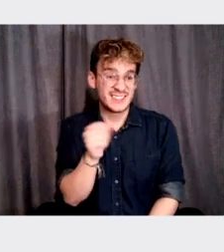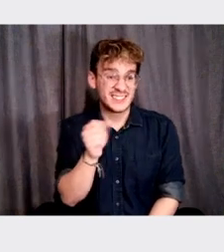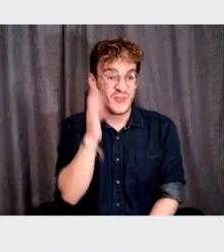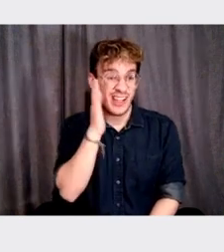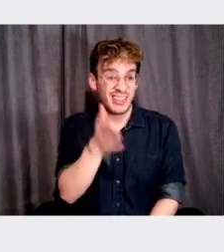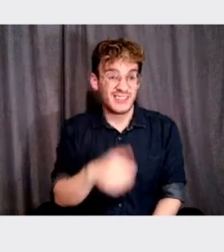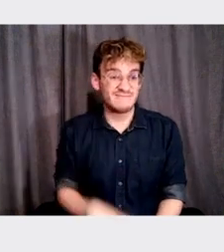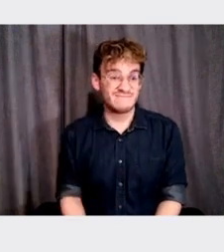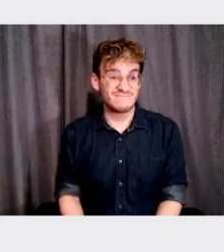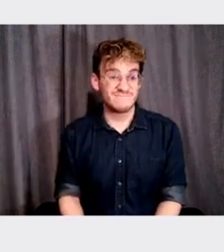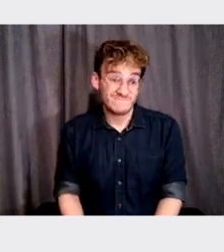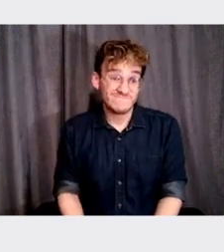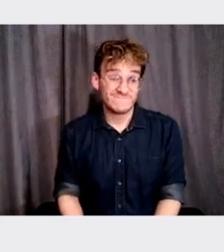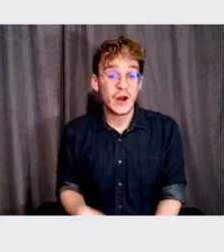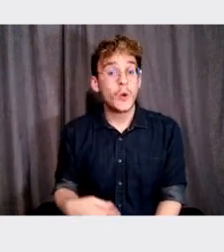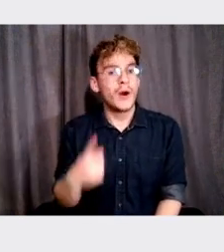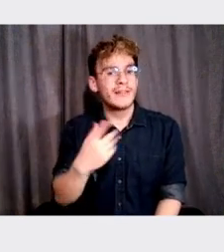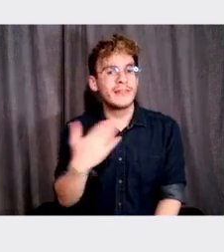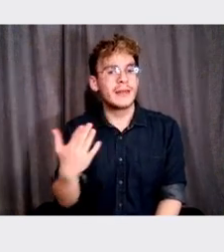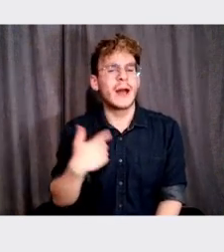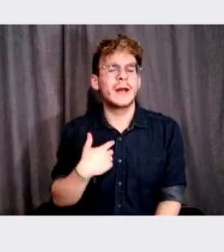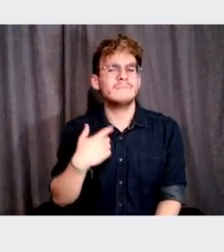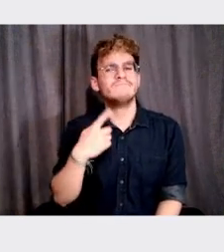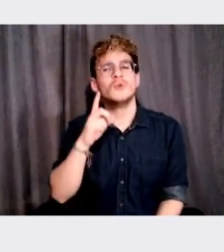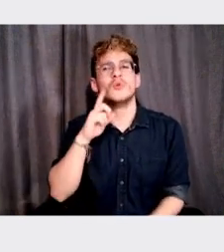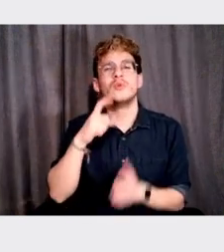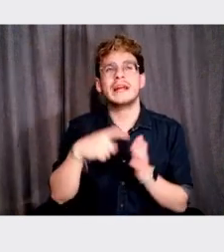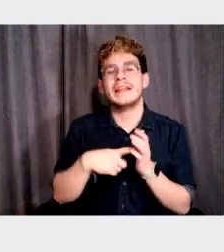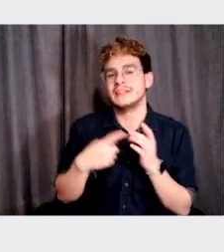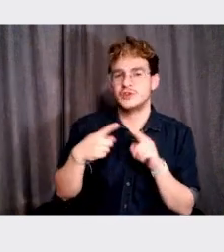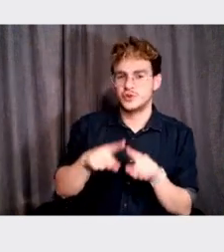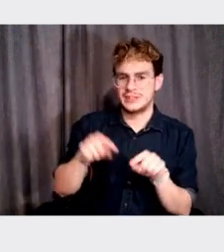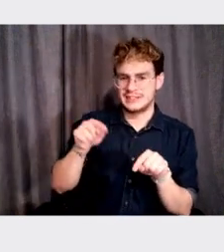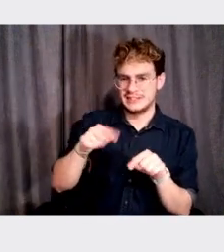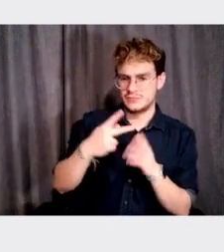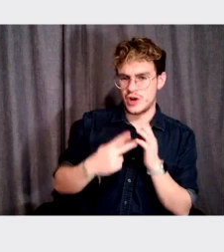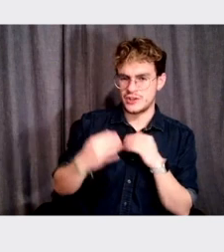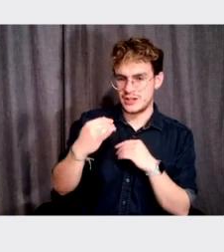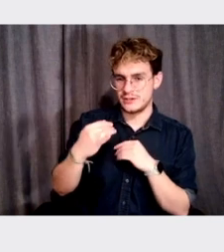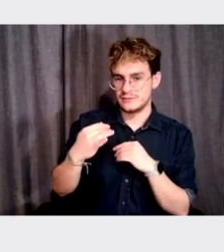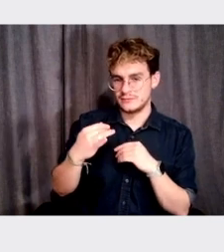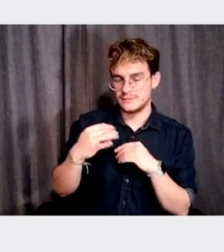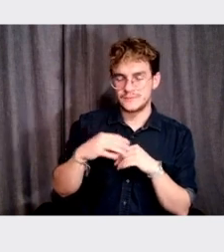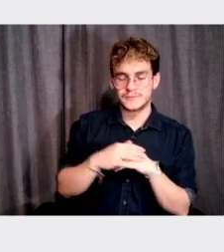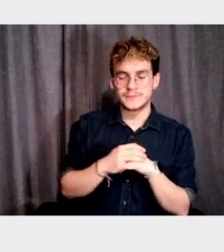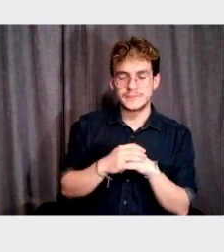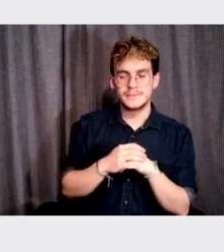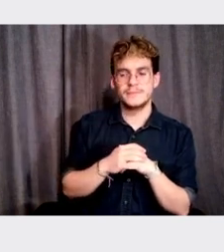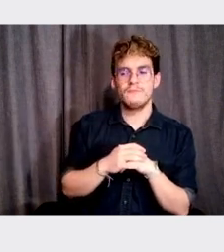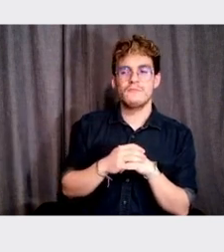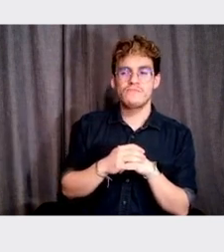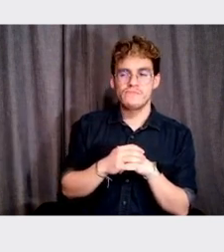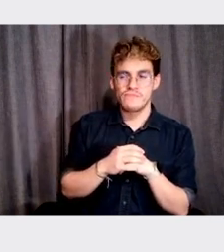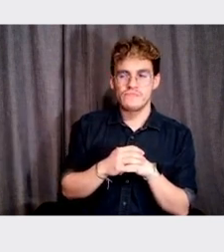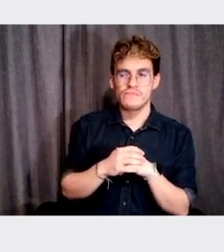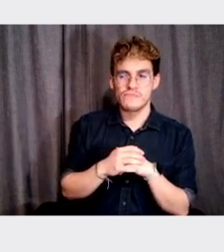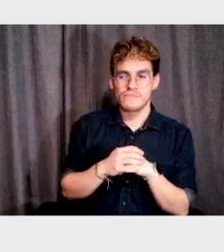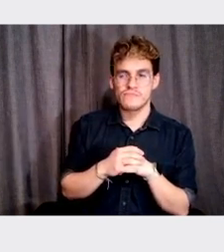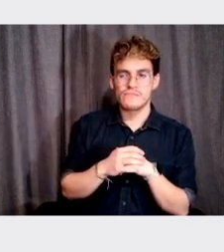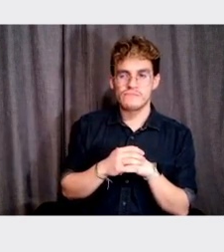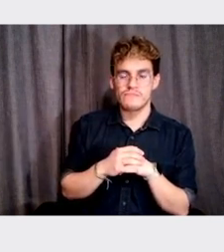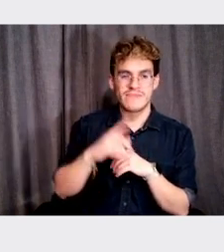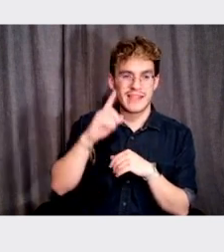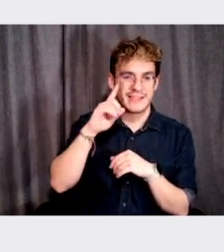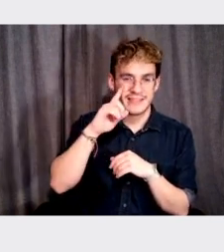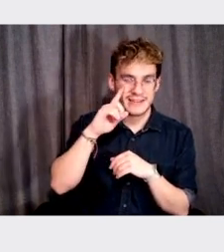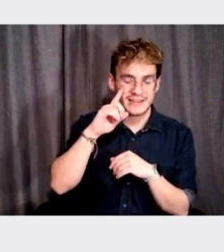Um, one of the things that I realized, uh, during this project, more to the end of the project is how if you think